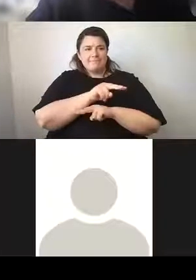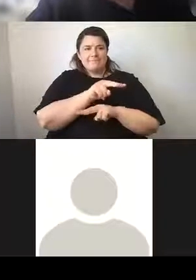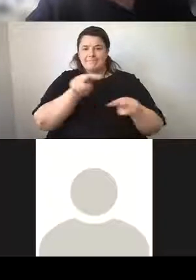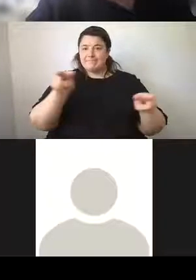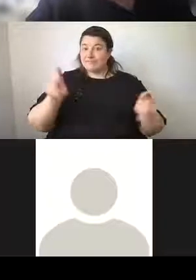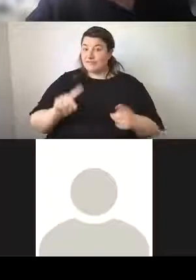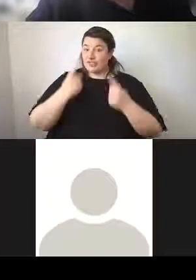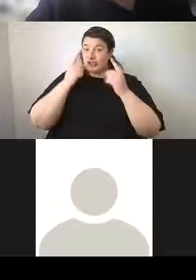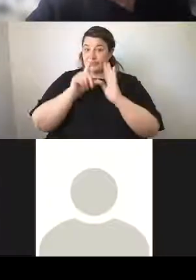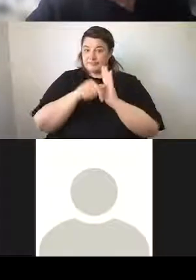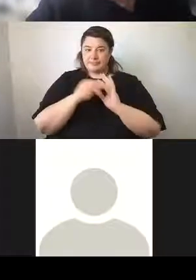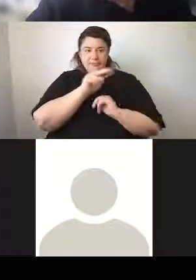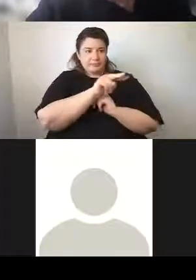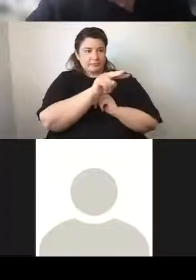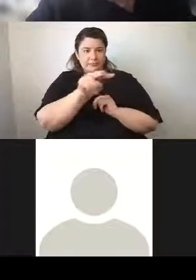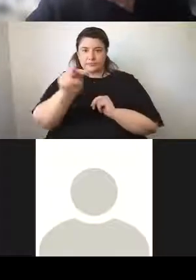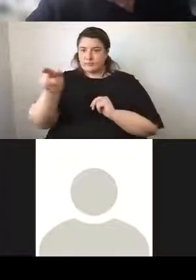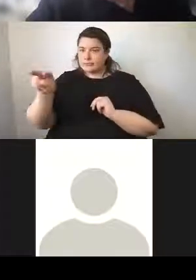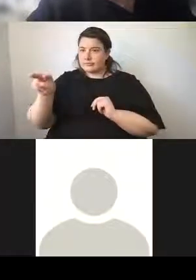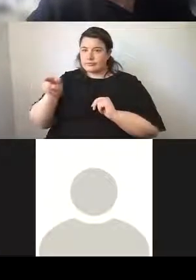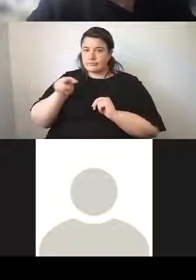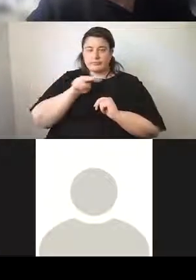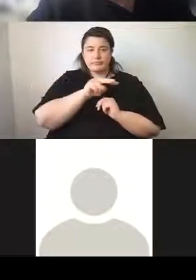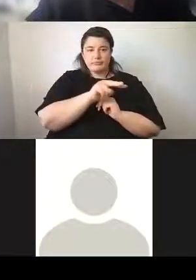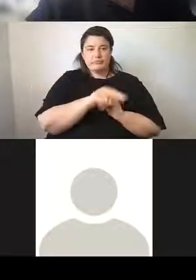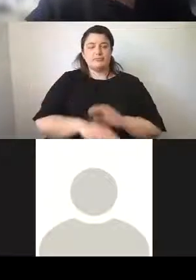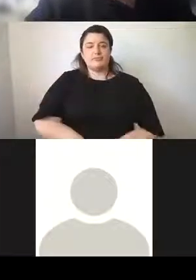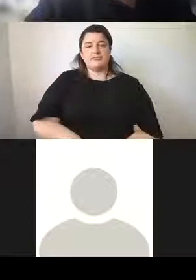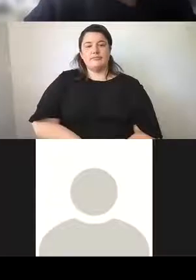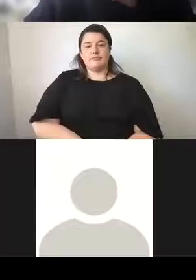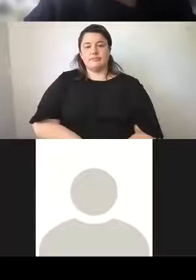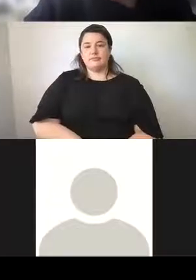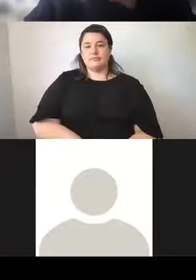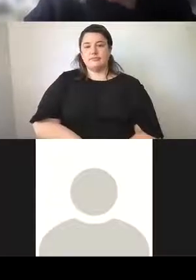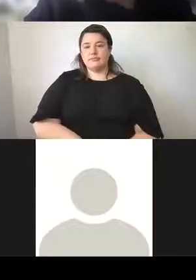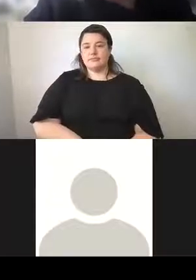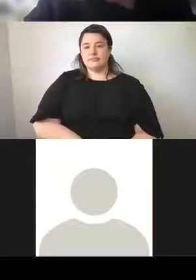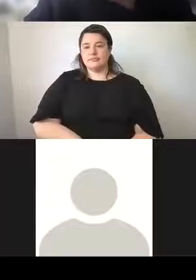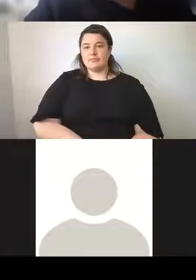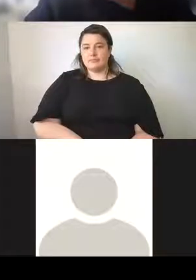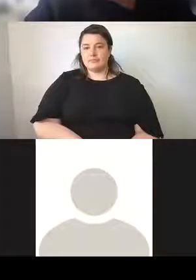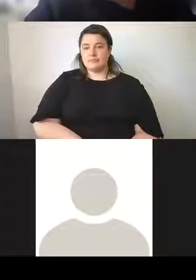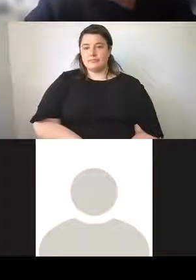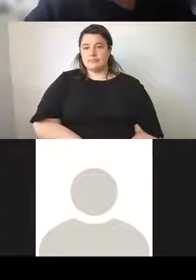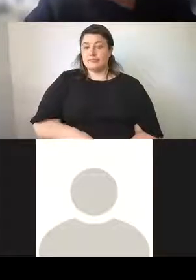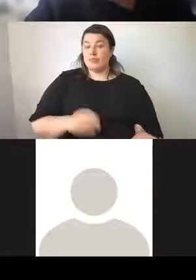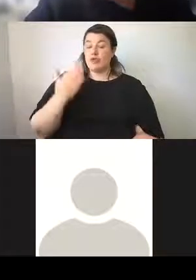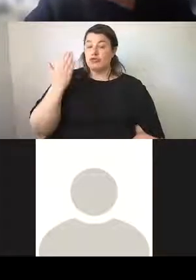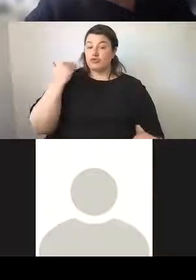first time to see the highest vantage point across the city. As part of recent stonework